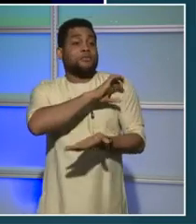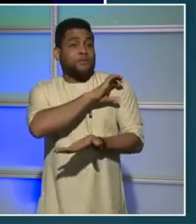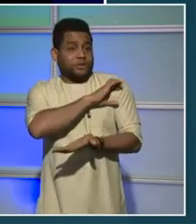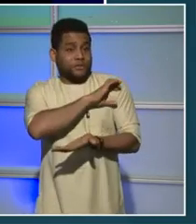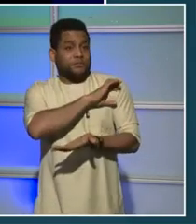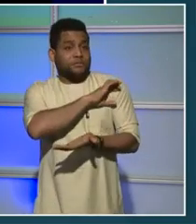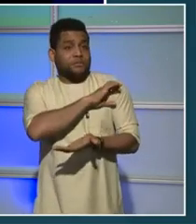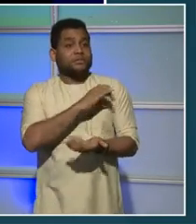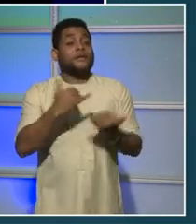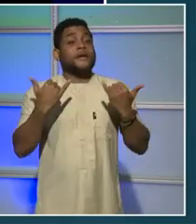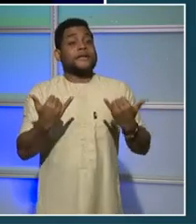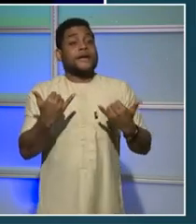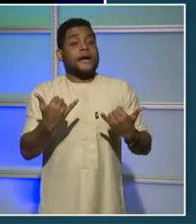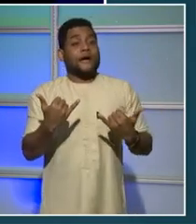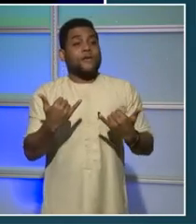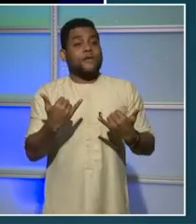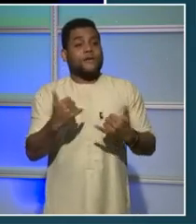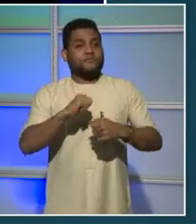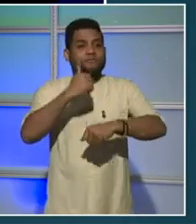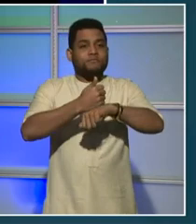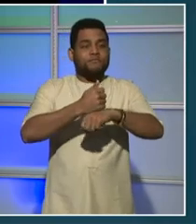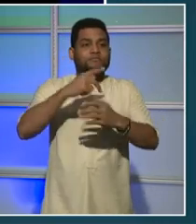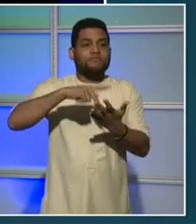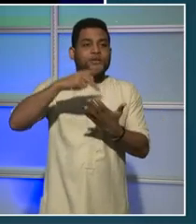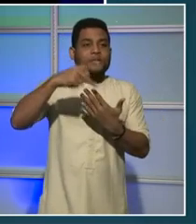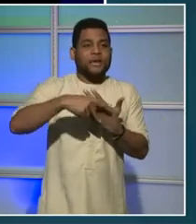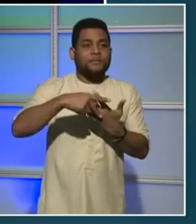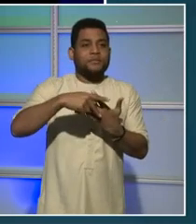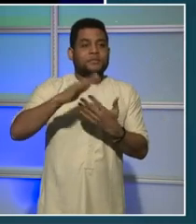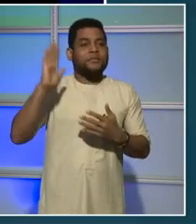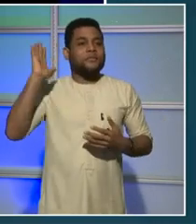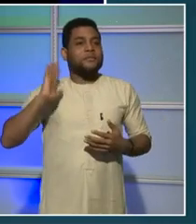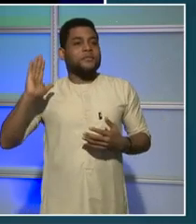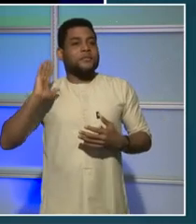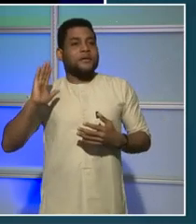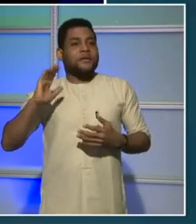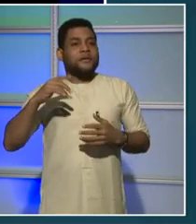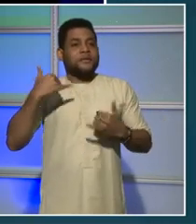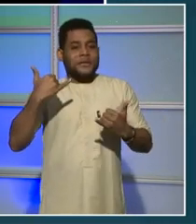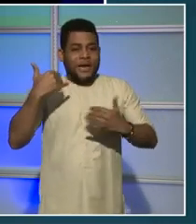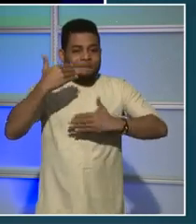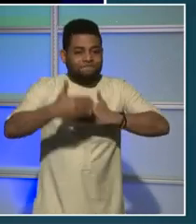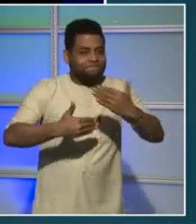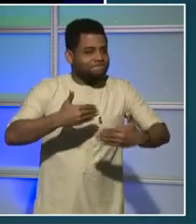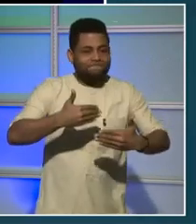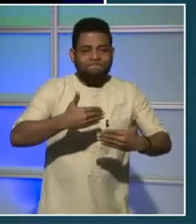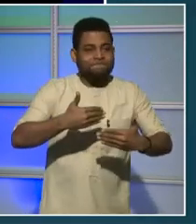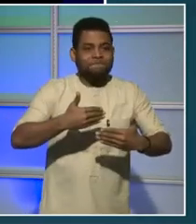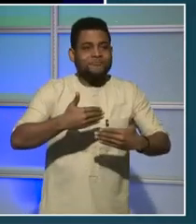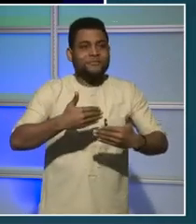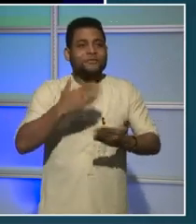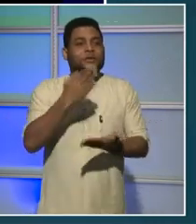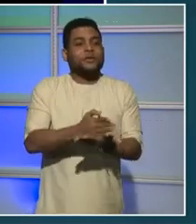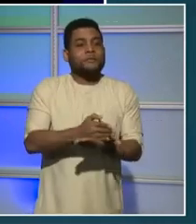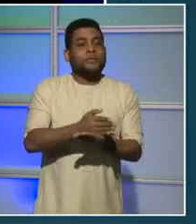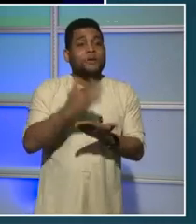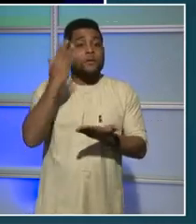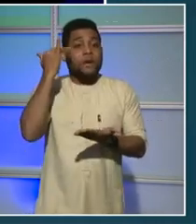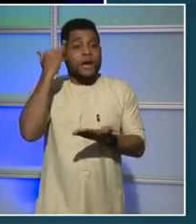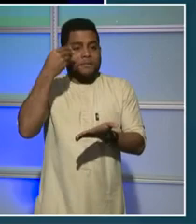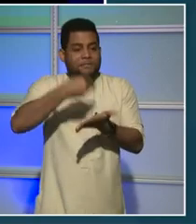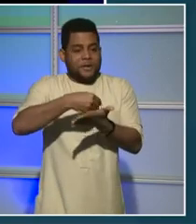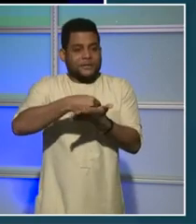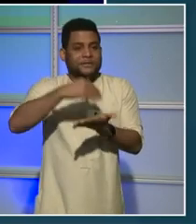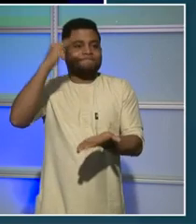to do that, and a couple of years ago. We got a little bit off track because of funding decreases. So what I have